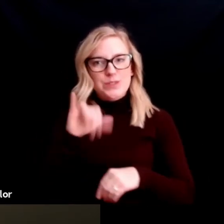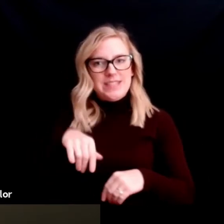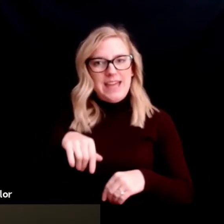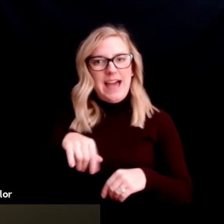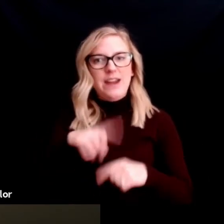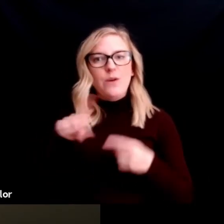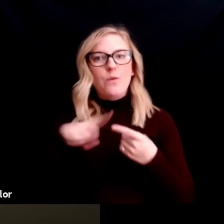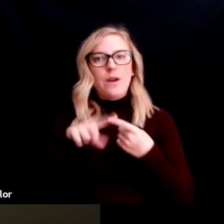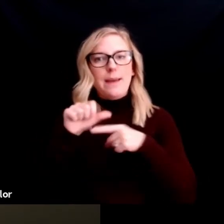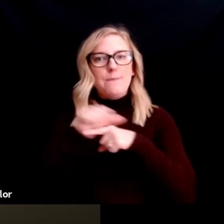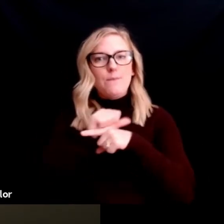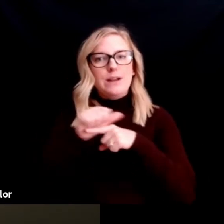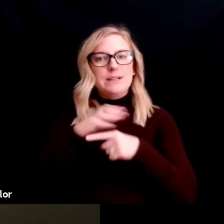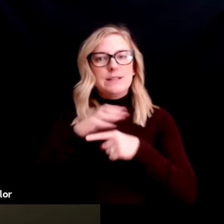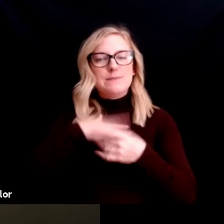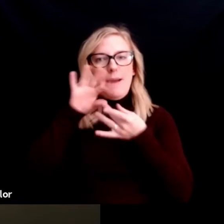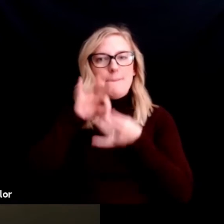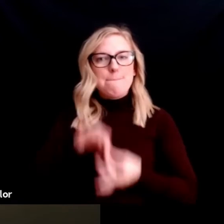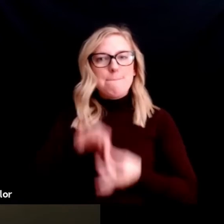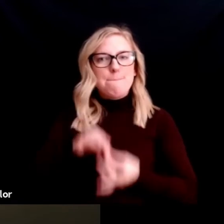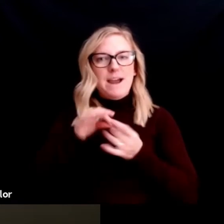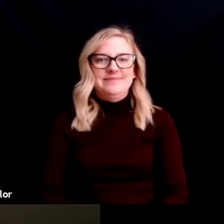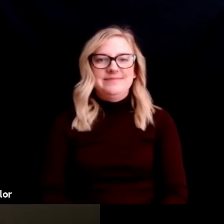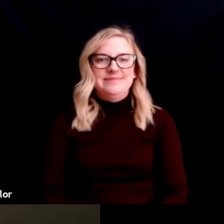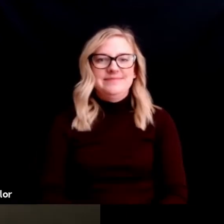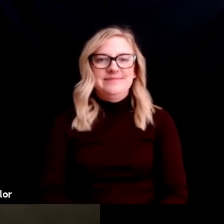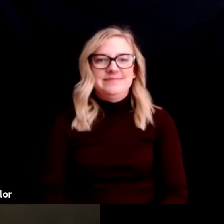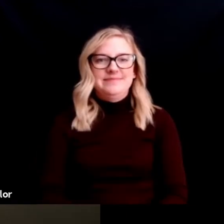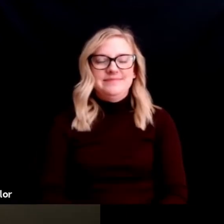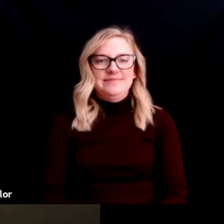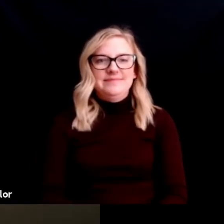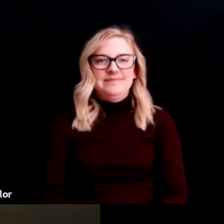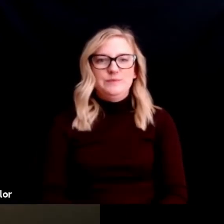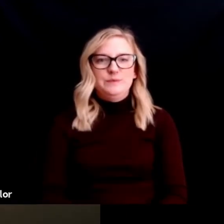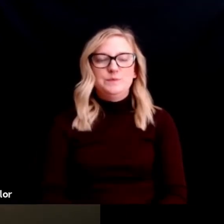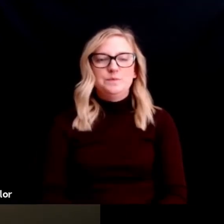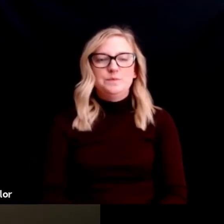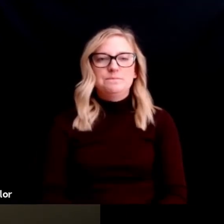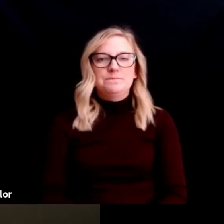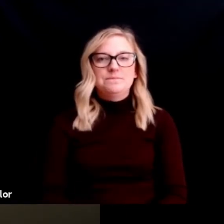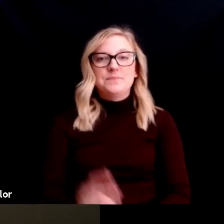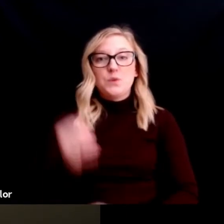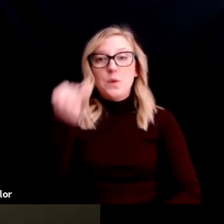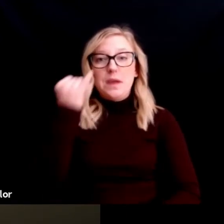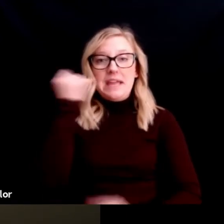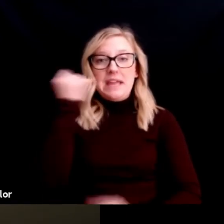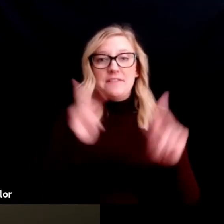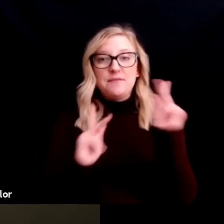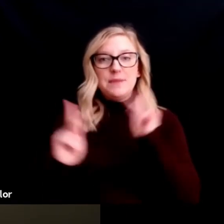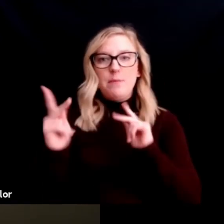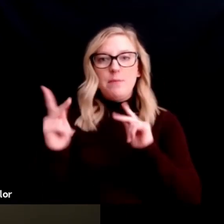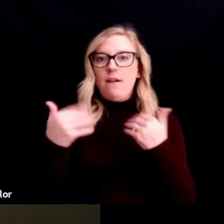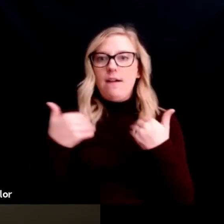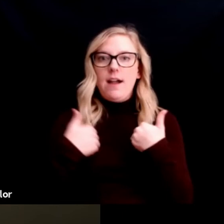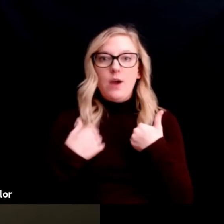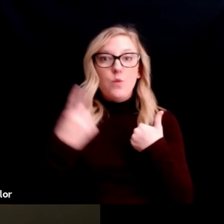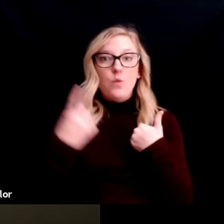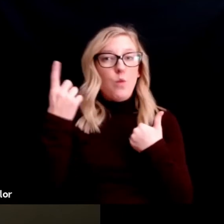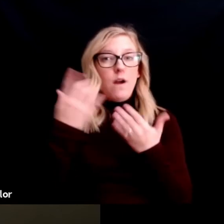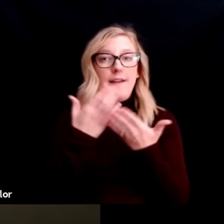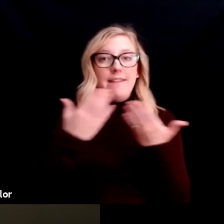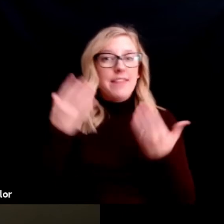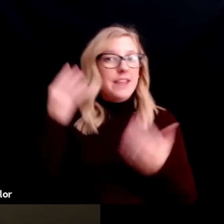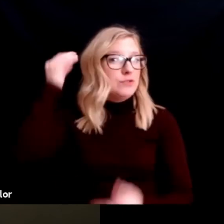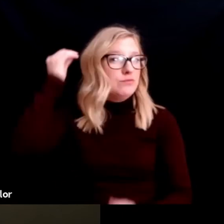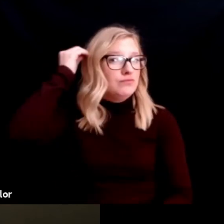mindful deep breathing every day. If people had just one key takeaway from our conversation